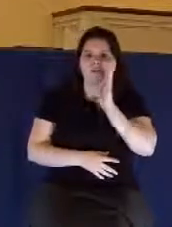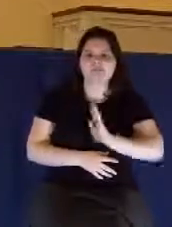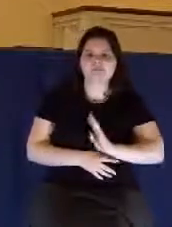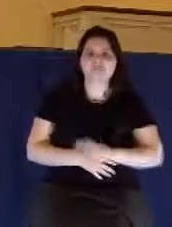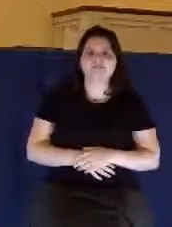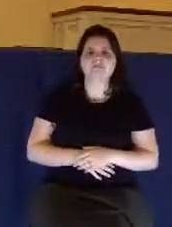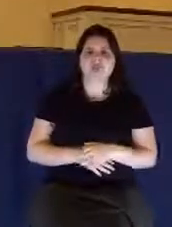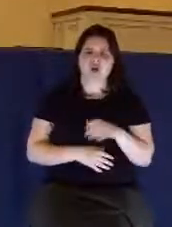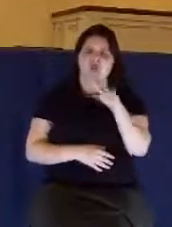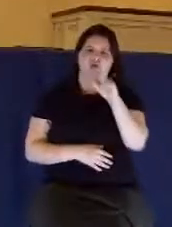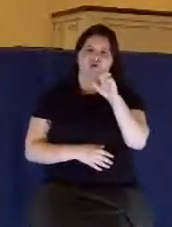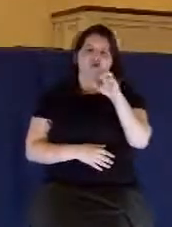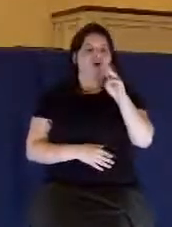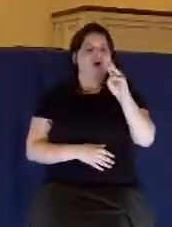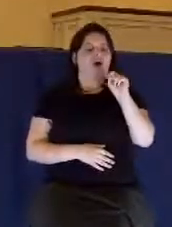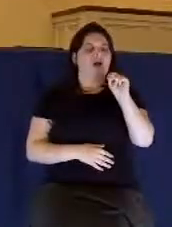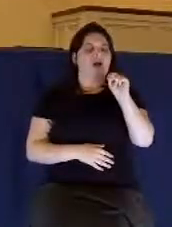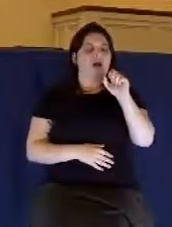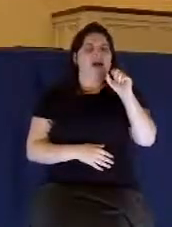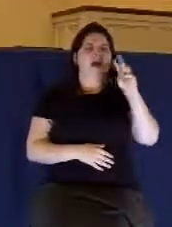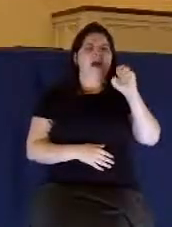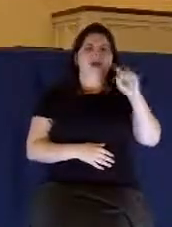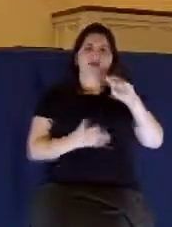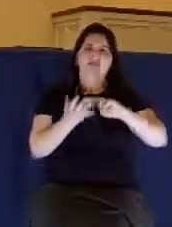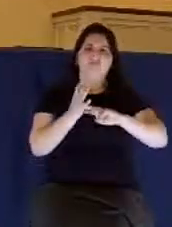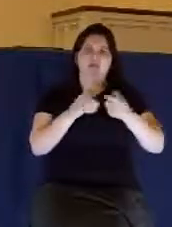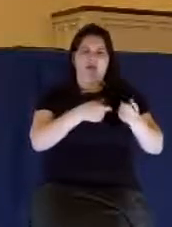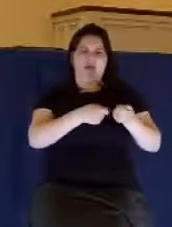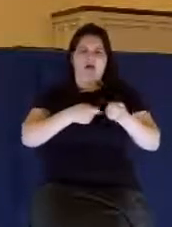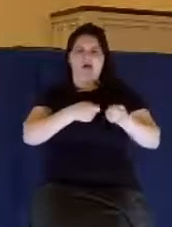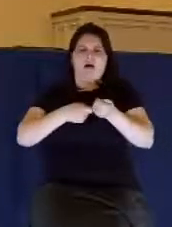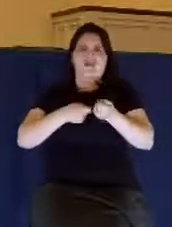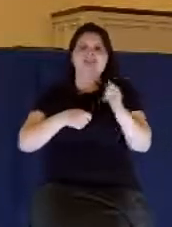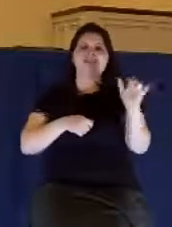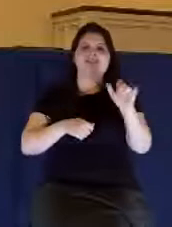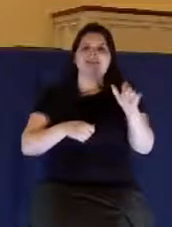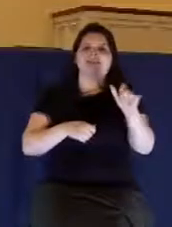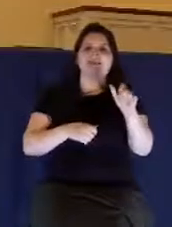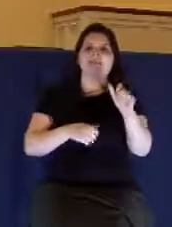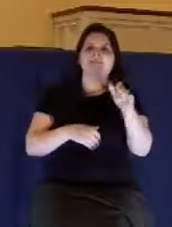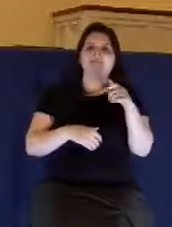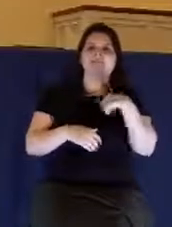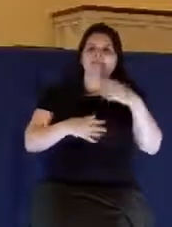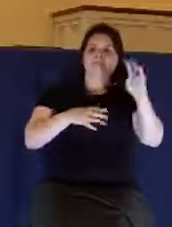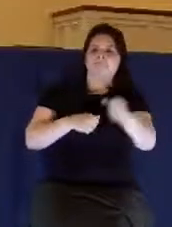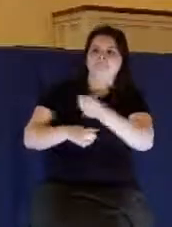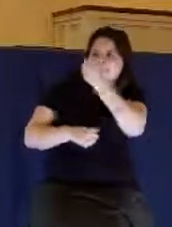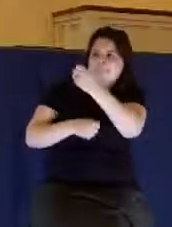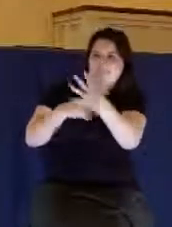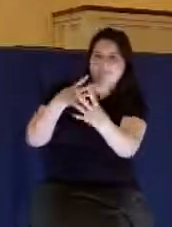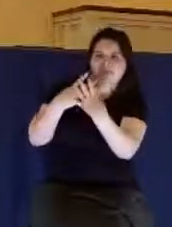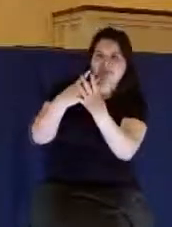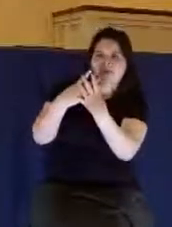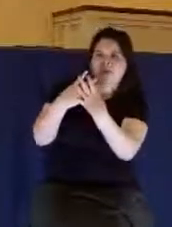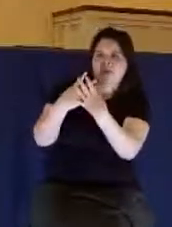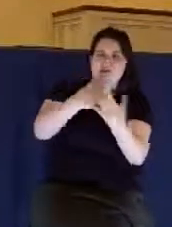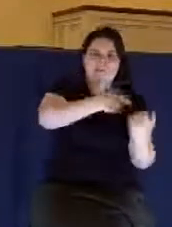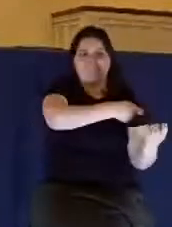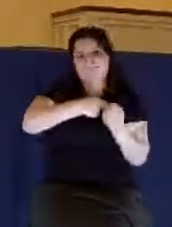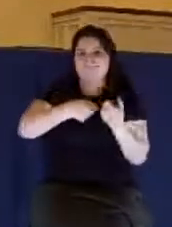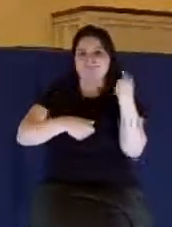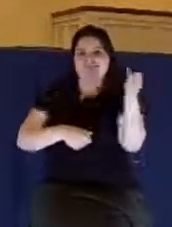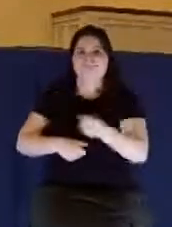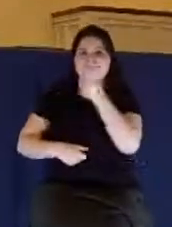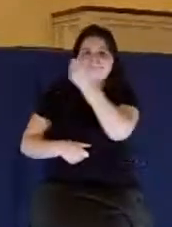away as a prisoner. Sin enslaves you. It drags you into captivity. This is the same word used in the Septuagint to speak of Joseph being